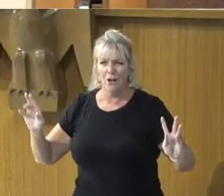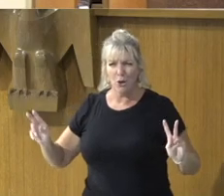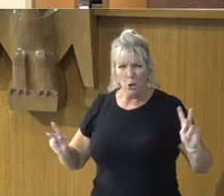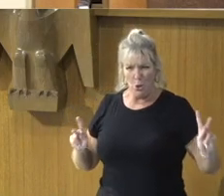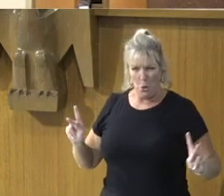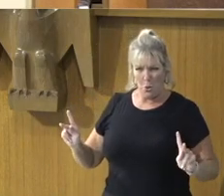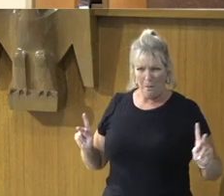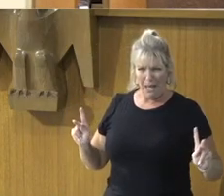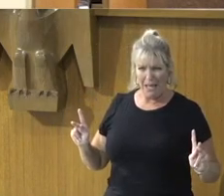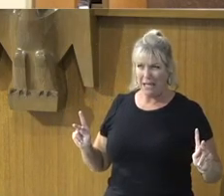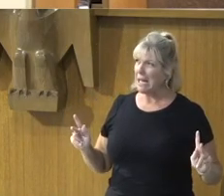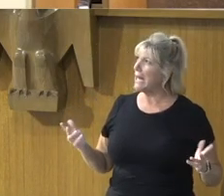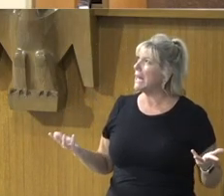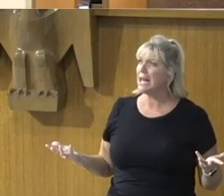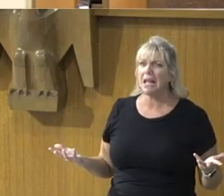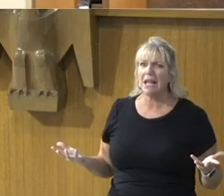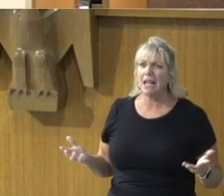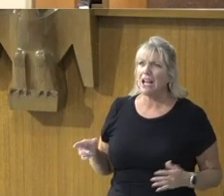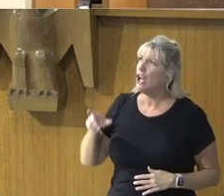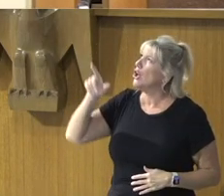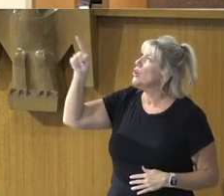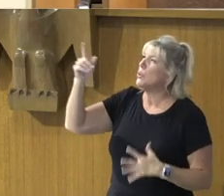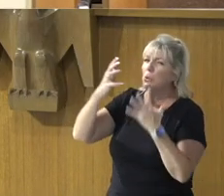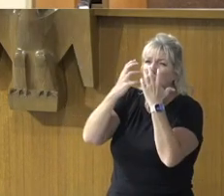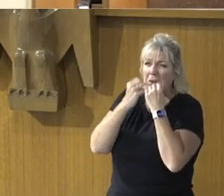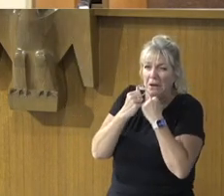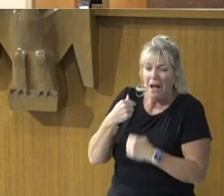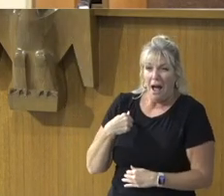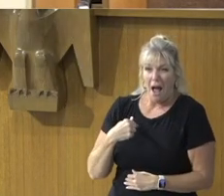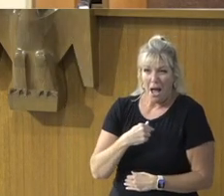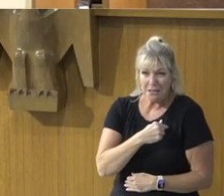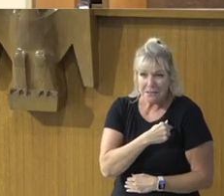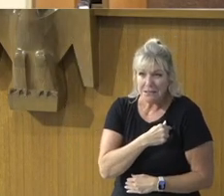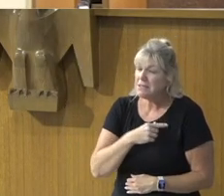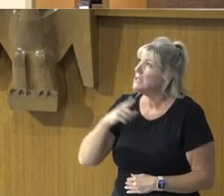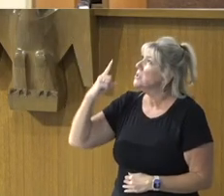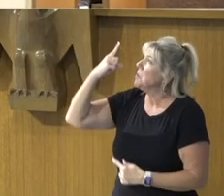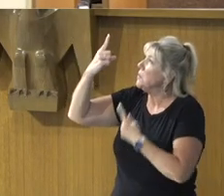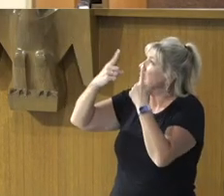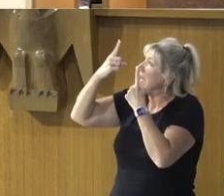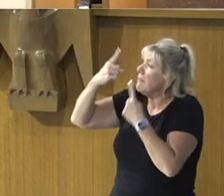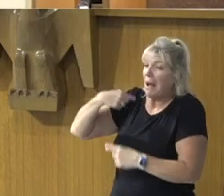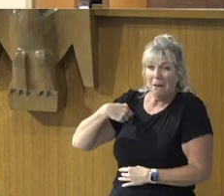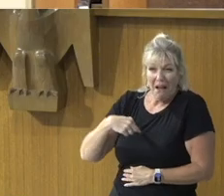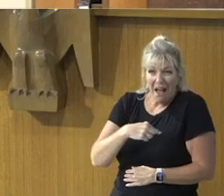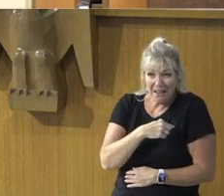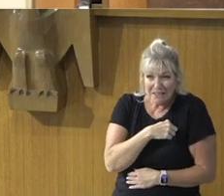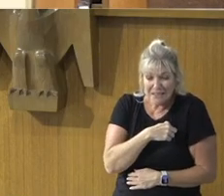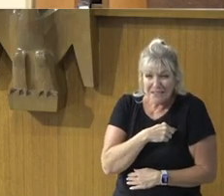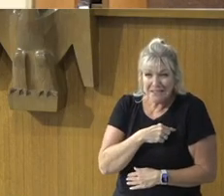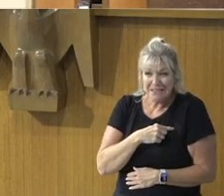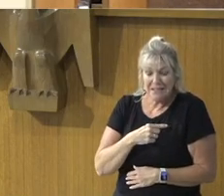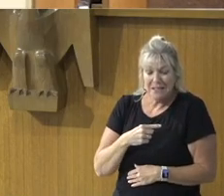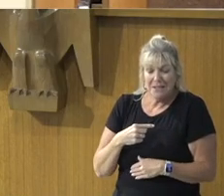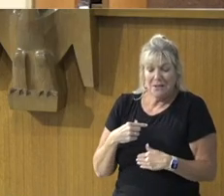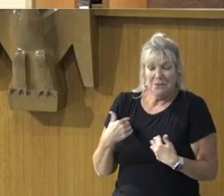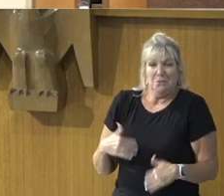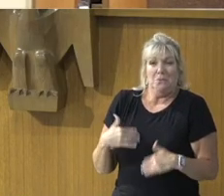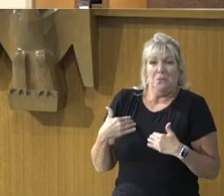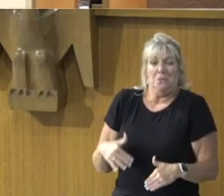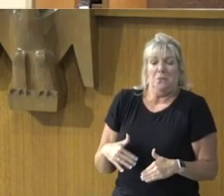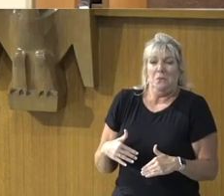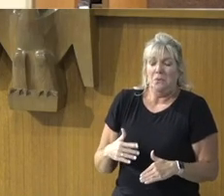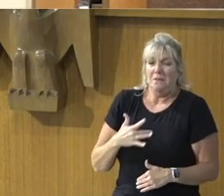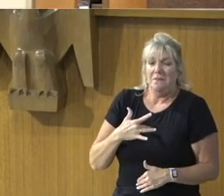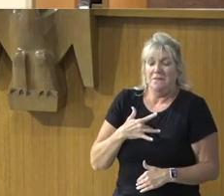That thou should be, Conscious, Aware, Concerned, About the likes of us, A feeling we've all